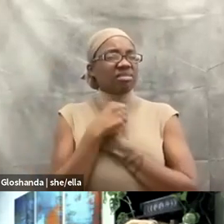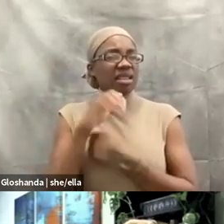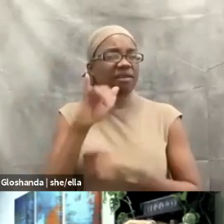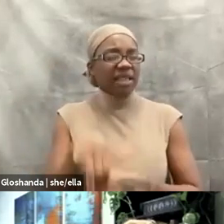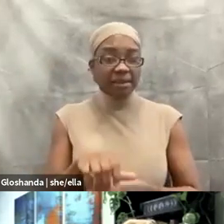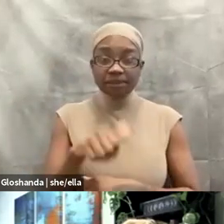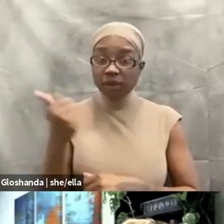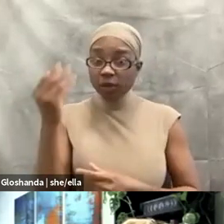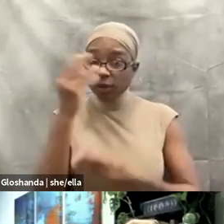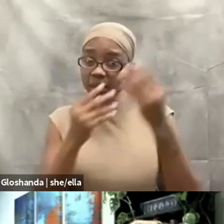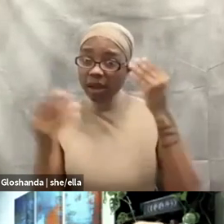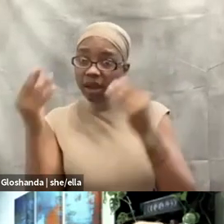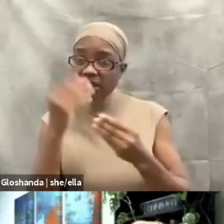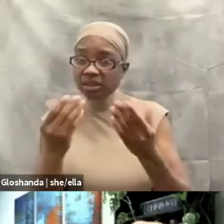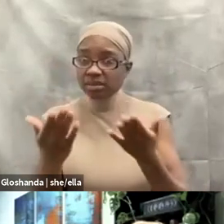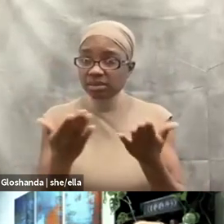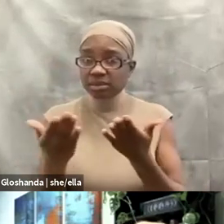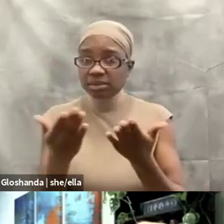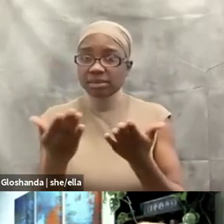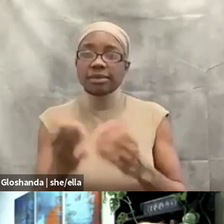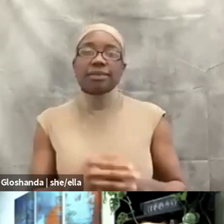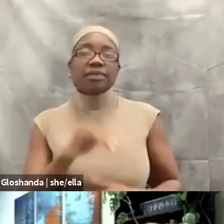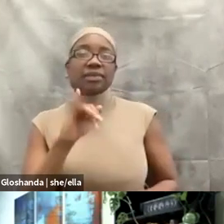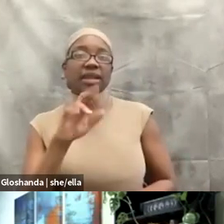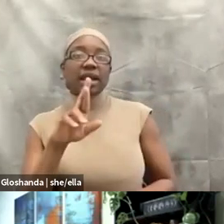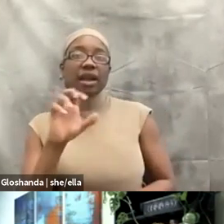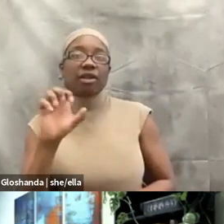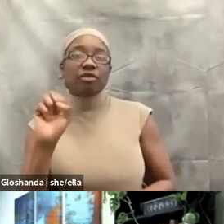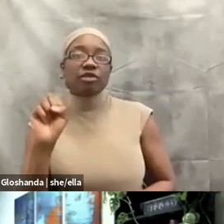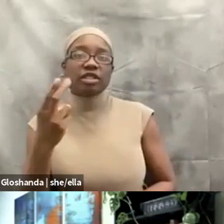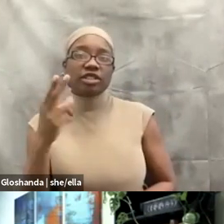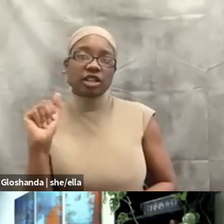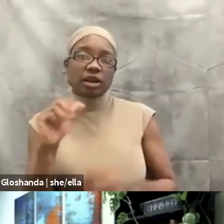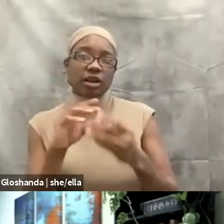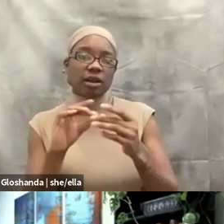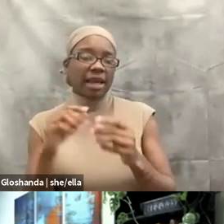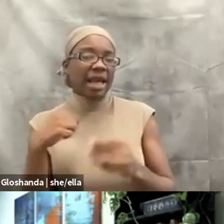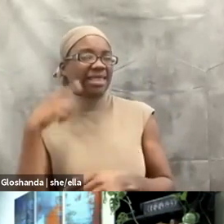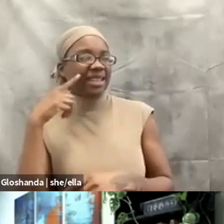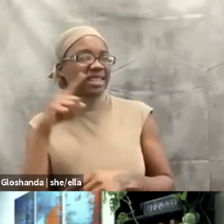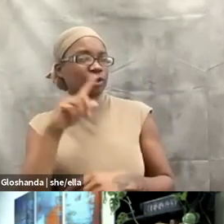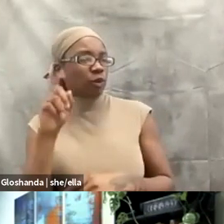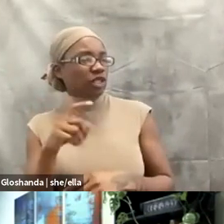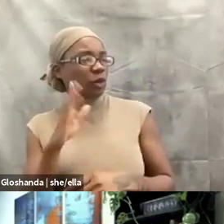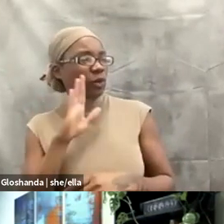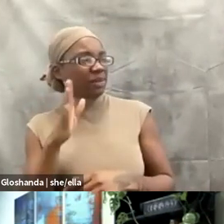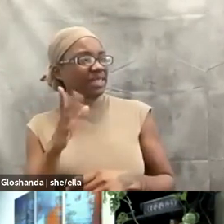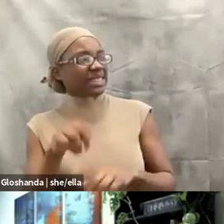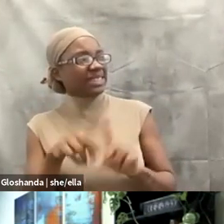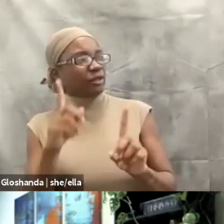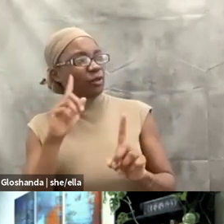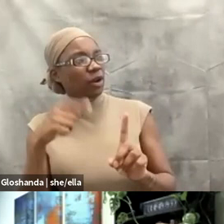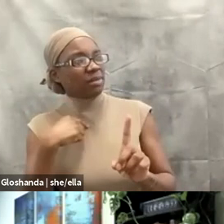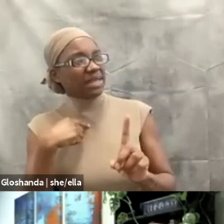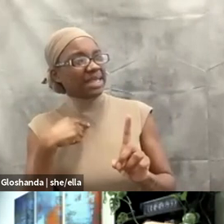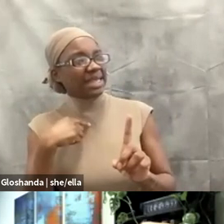How do you navigate this? I think this question, um, would have probably been different for me in like my second year